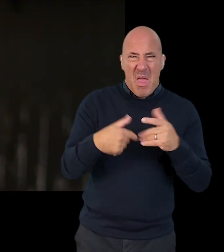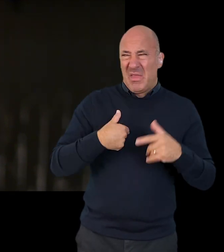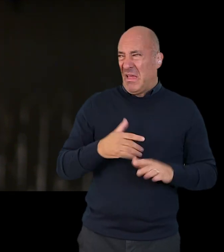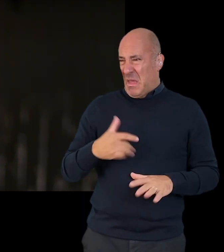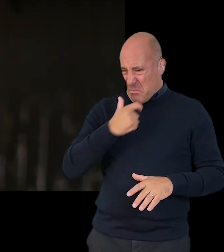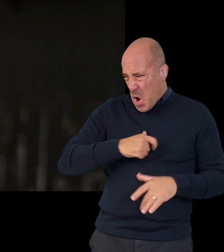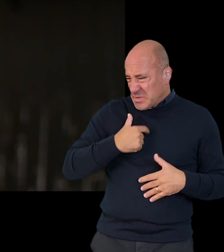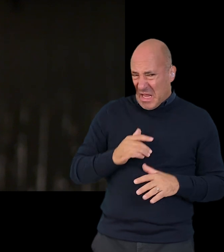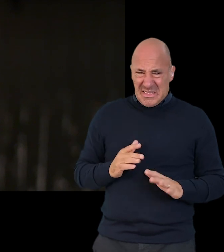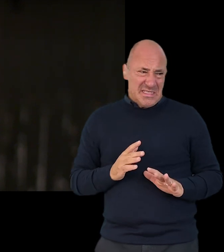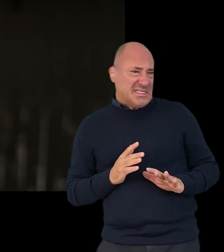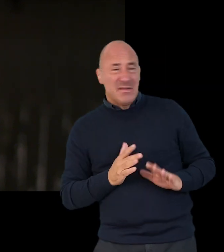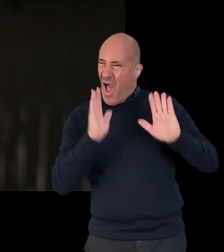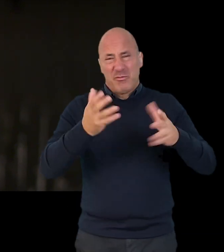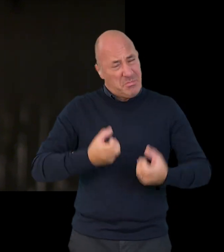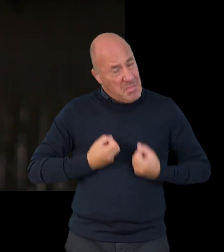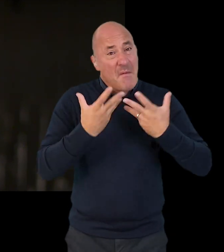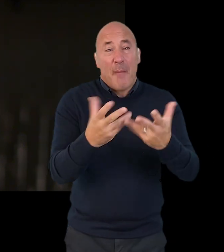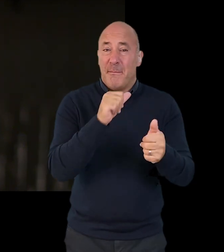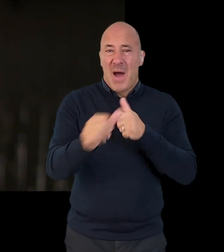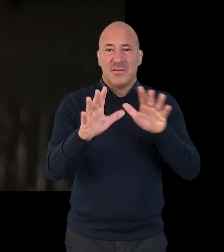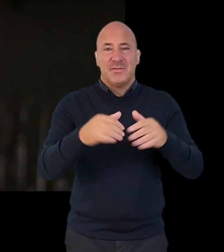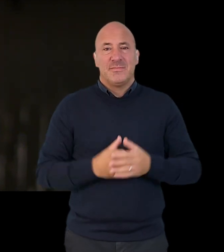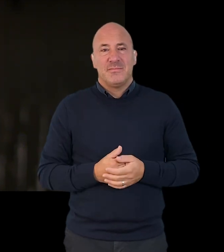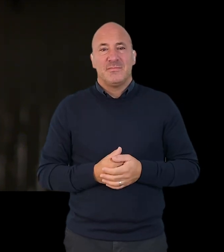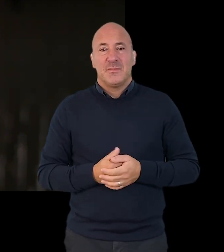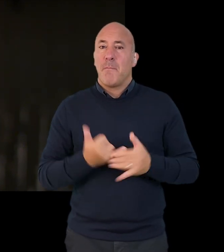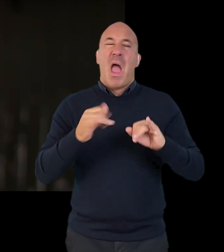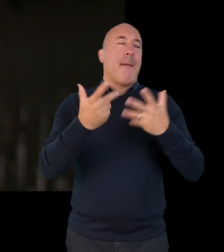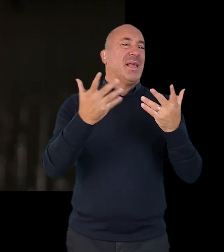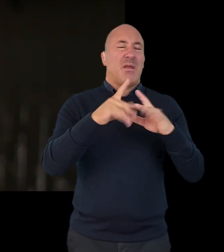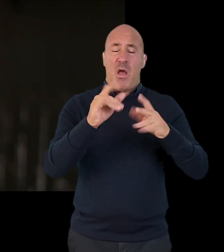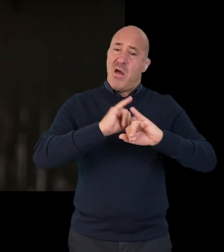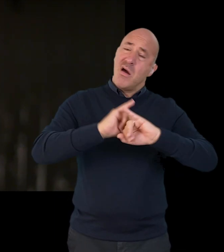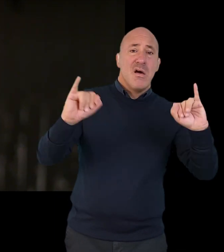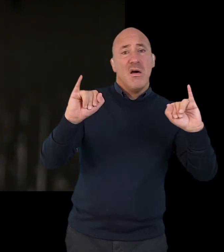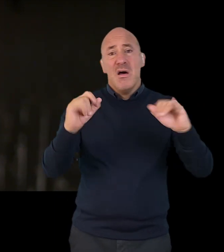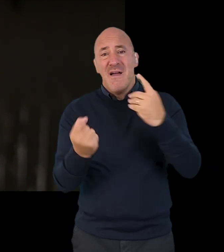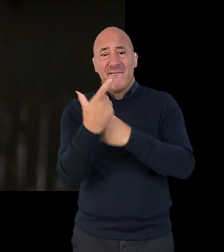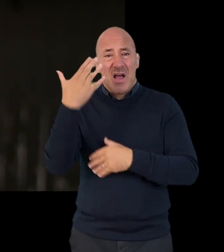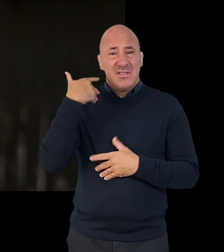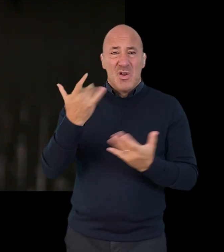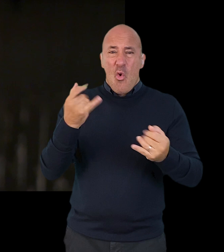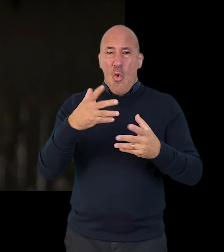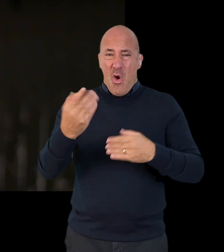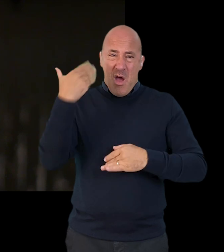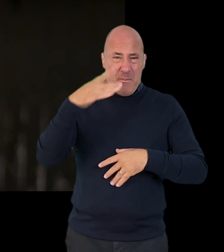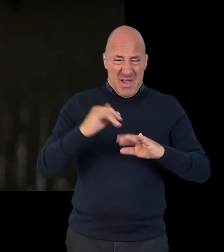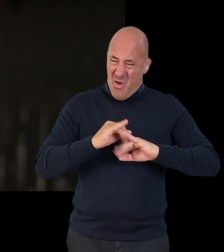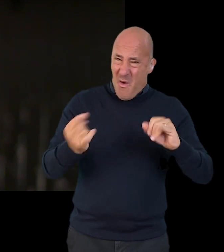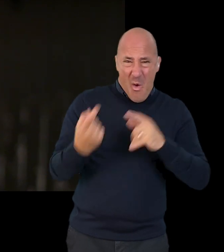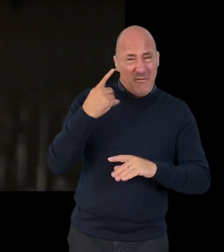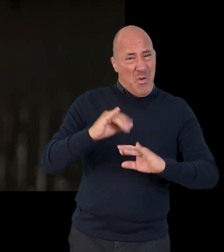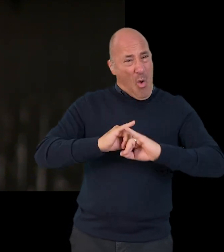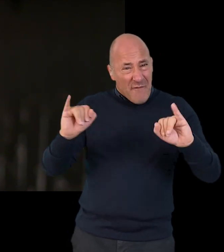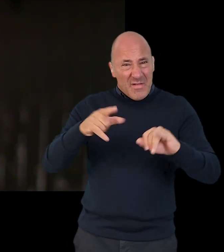uncomfortable to discuss personal questions. If there is something like a traumatic event or anything really bad happened to